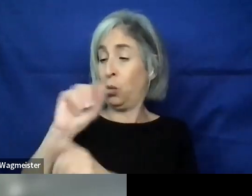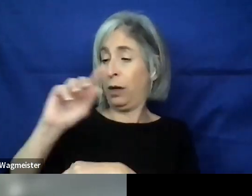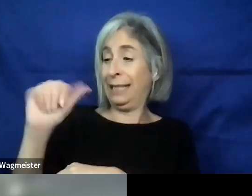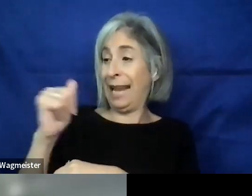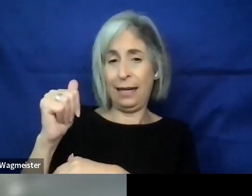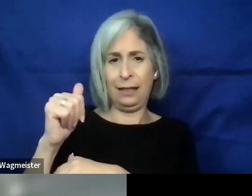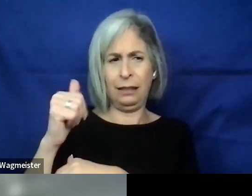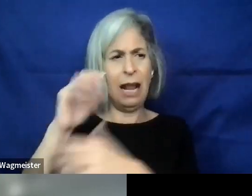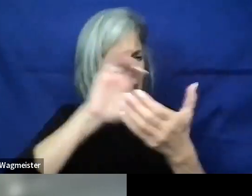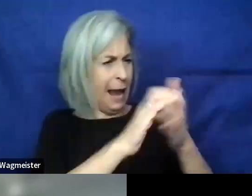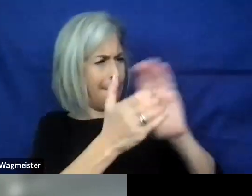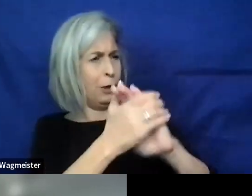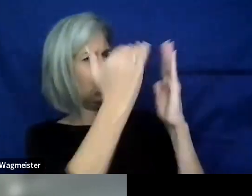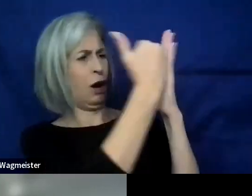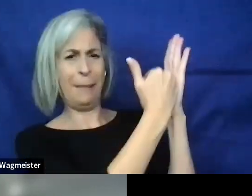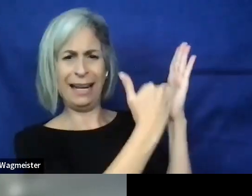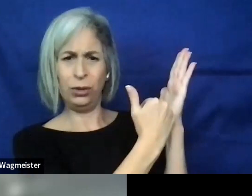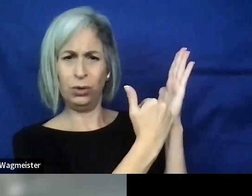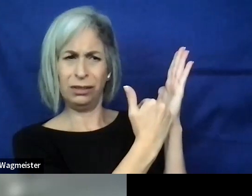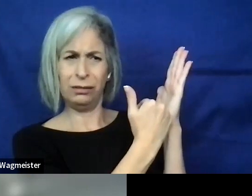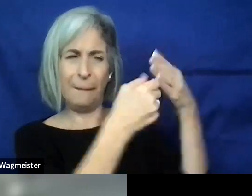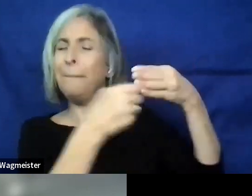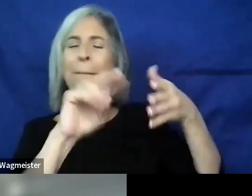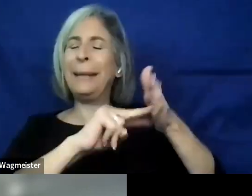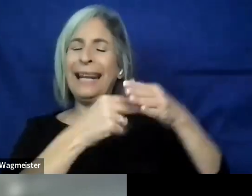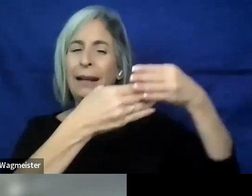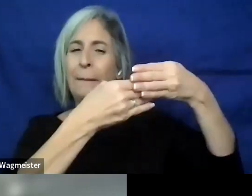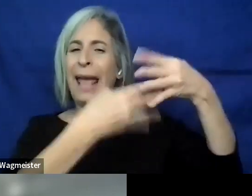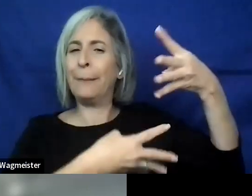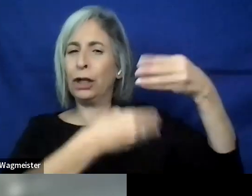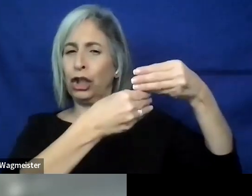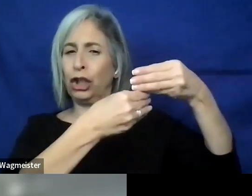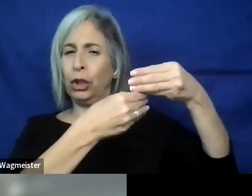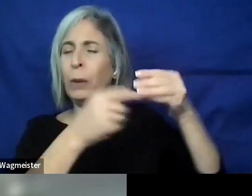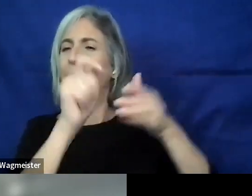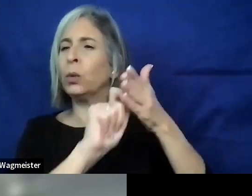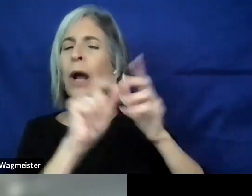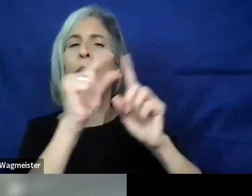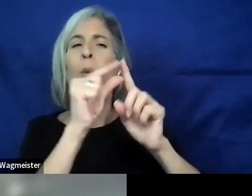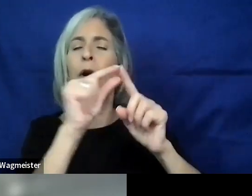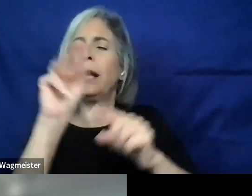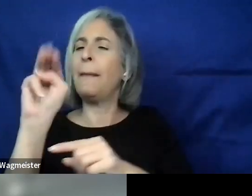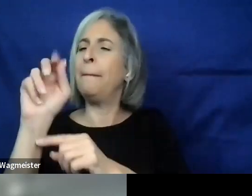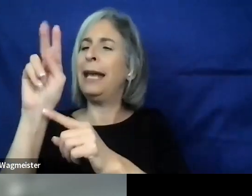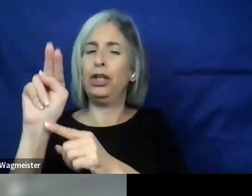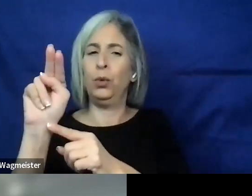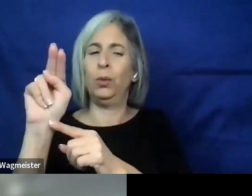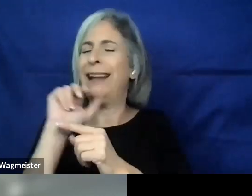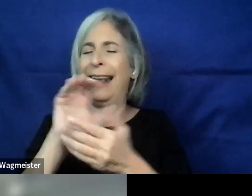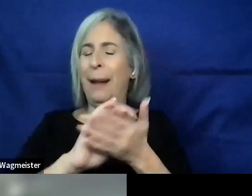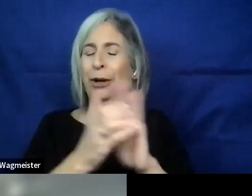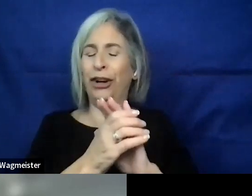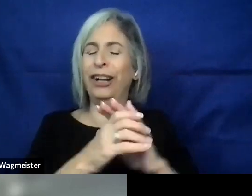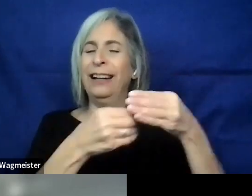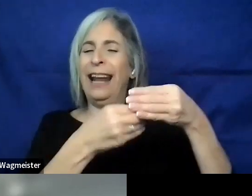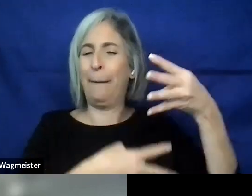hamburger menus. No one knew what that was, we had to write the word menu underneath it. Now today, I will still